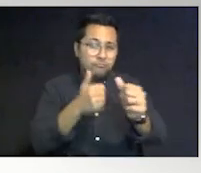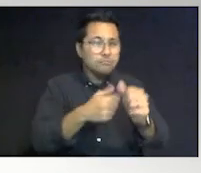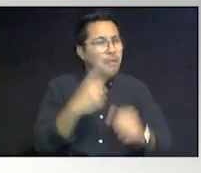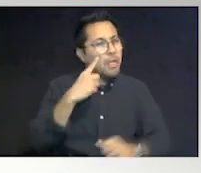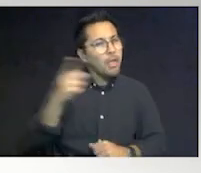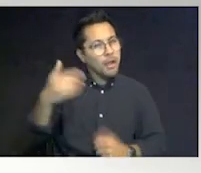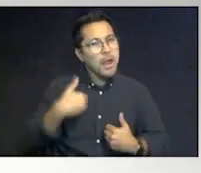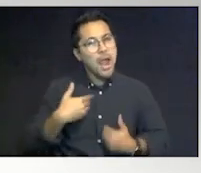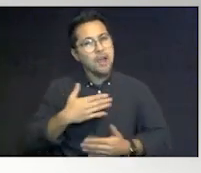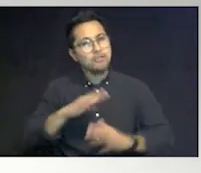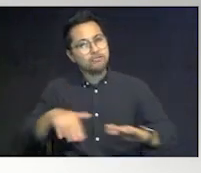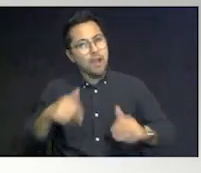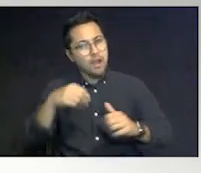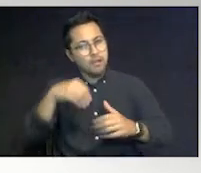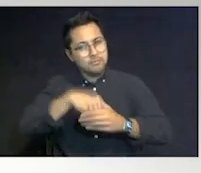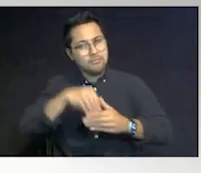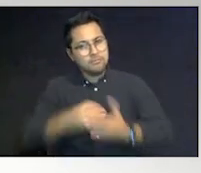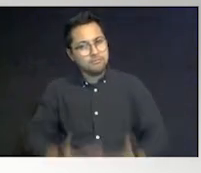passenger had a child in his lap.